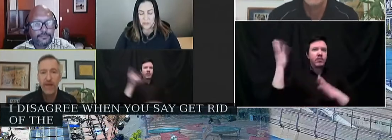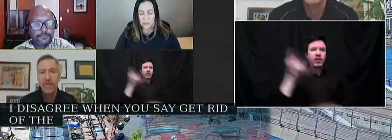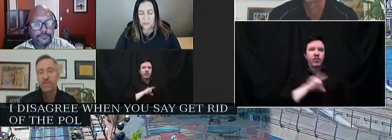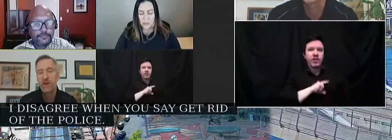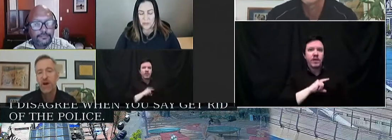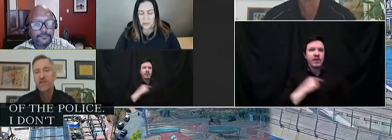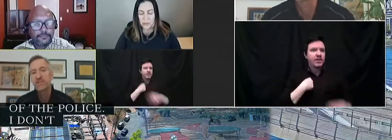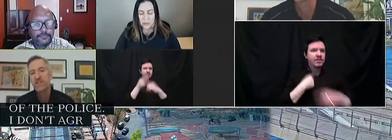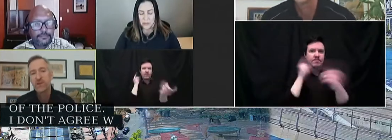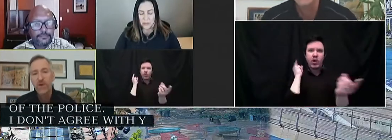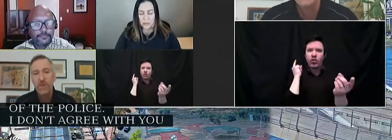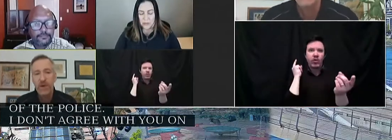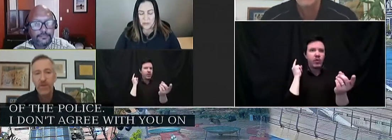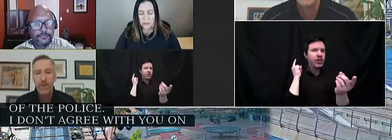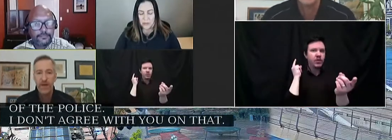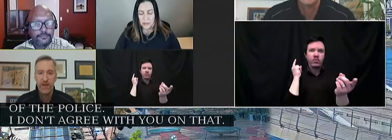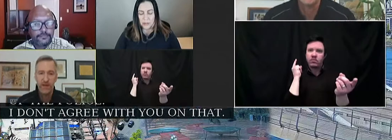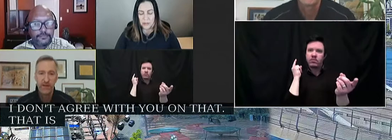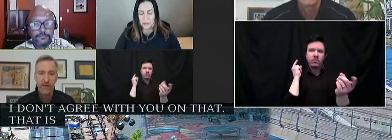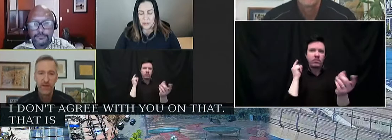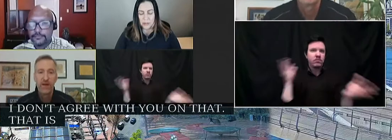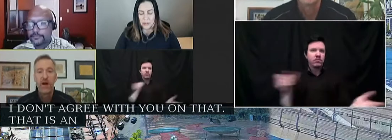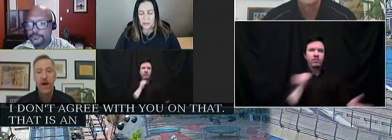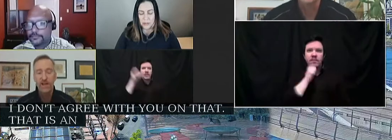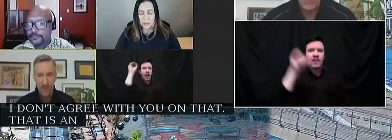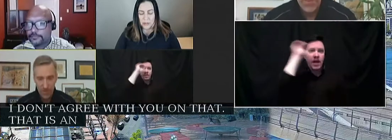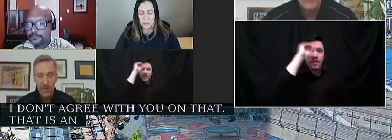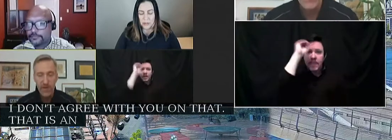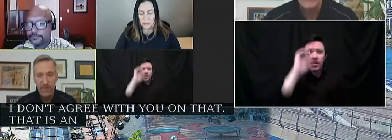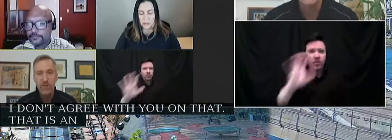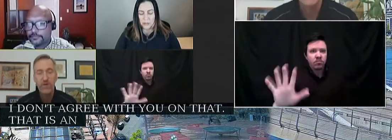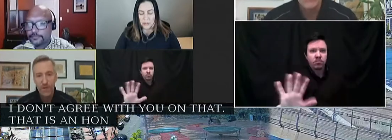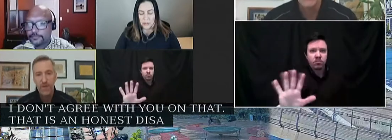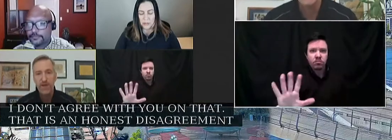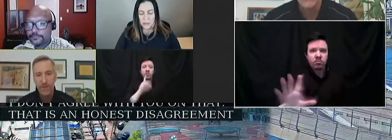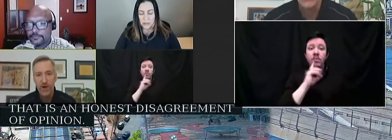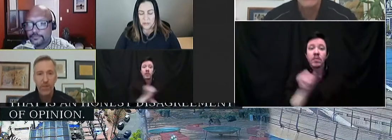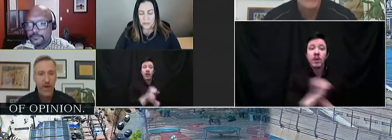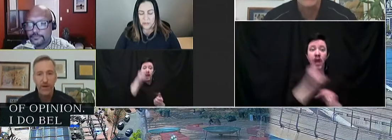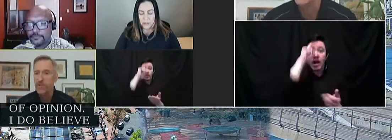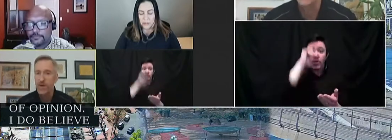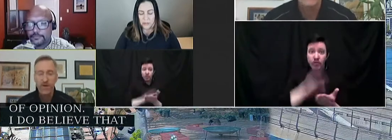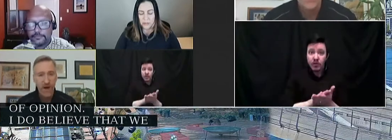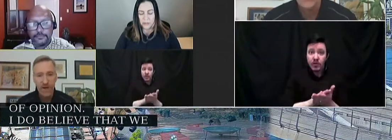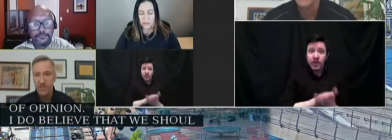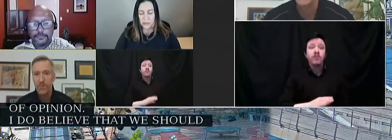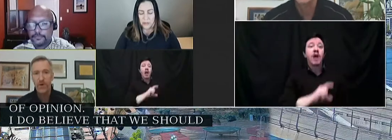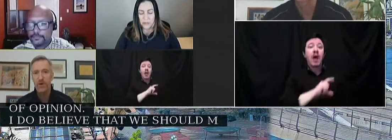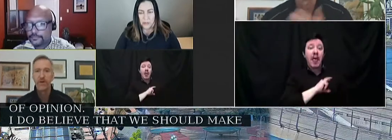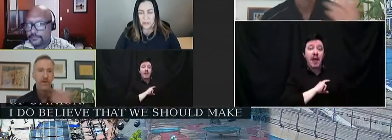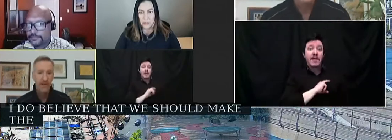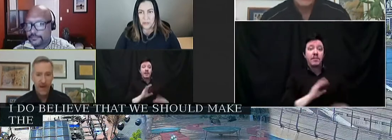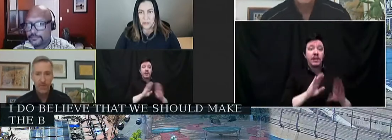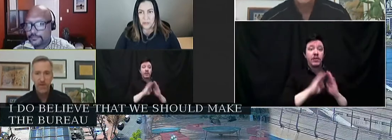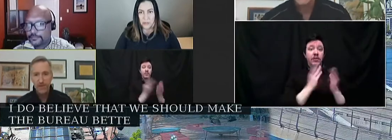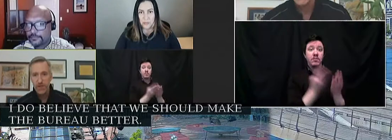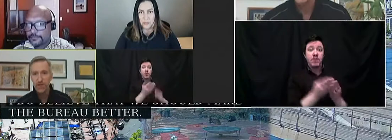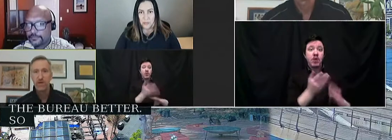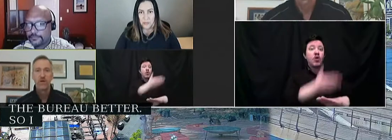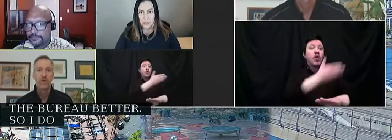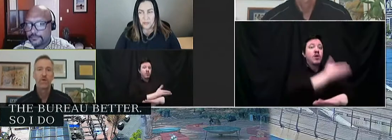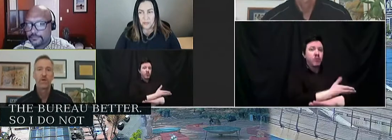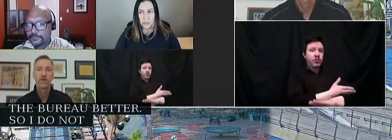with you on that. That is an honest disagreement of opinion. I do believe that we should make the Bureau better. So I do not support the